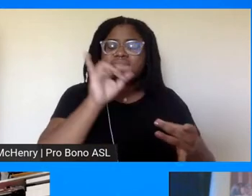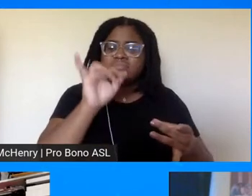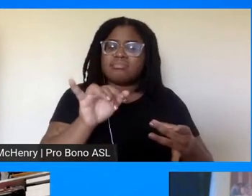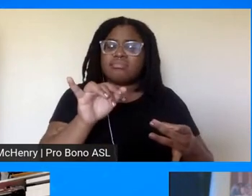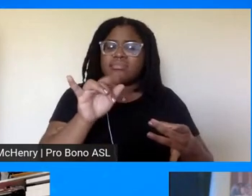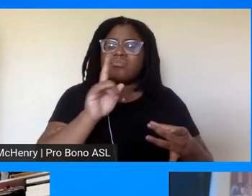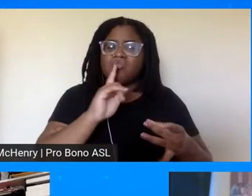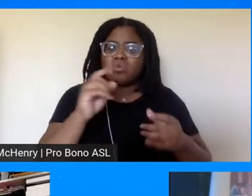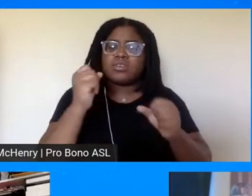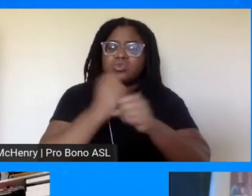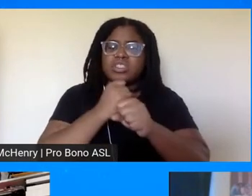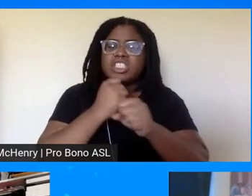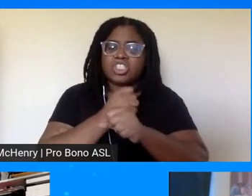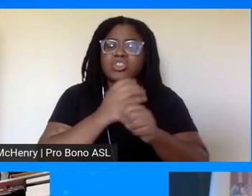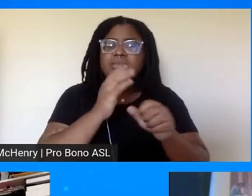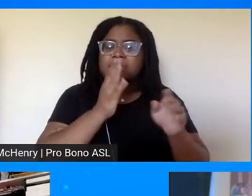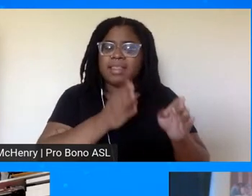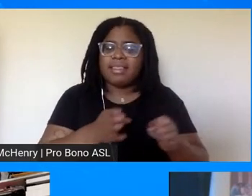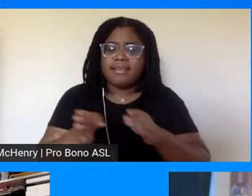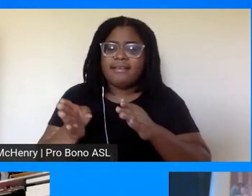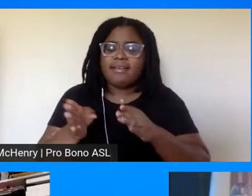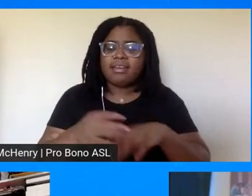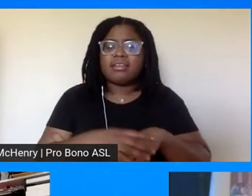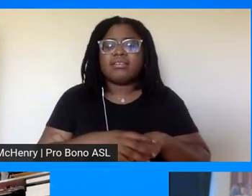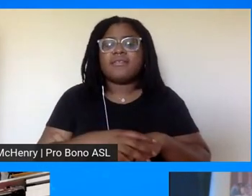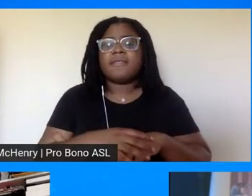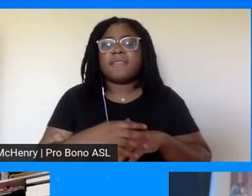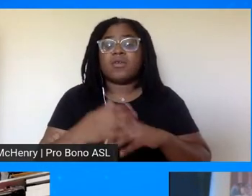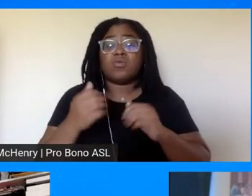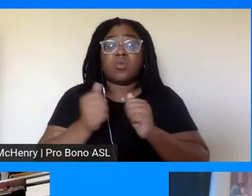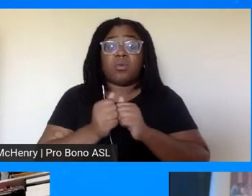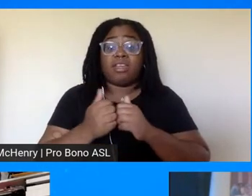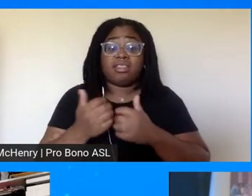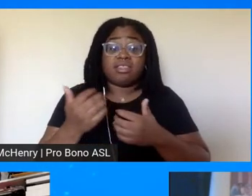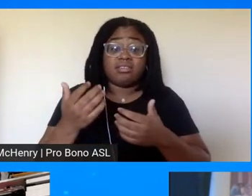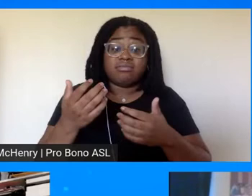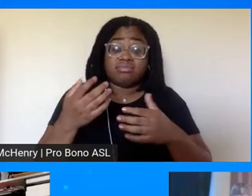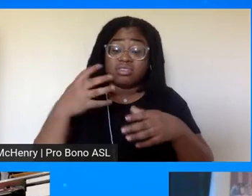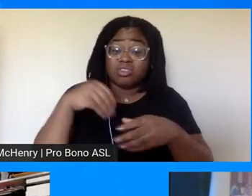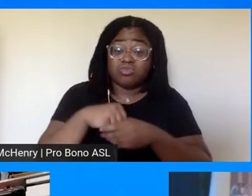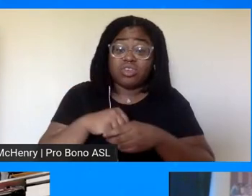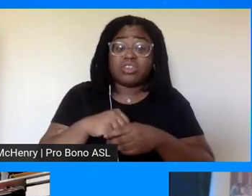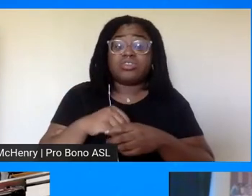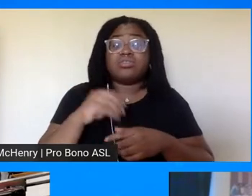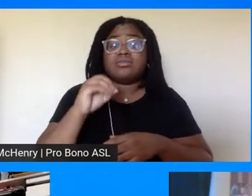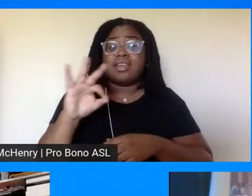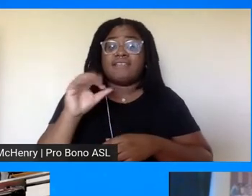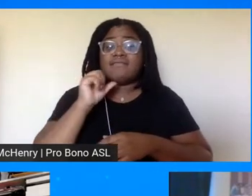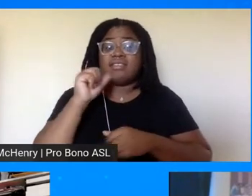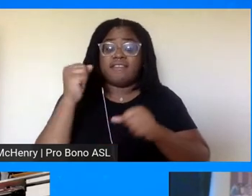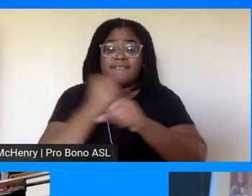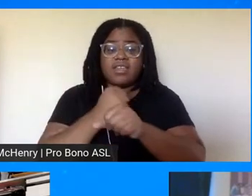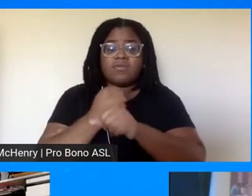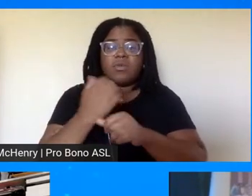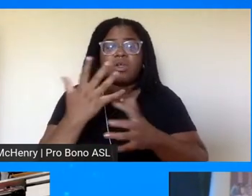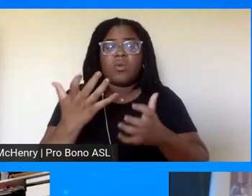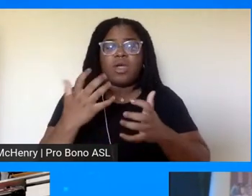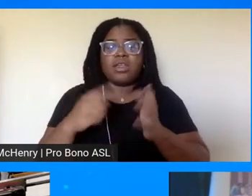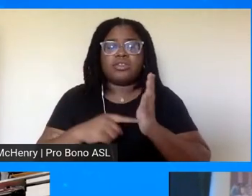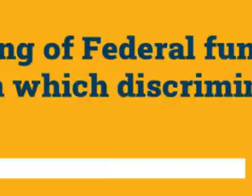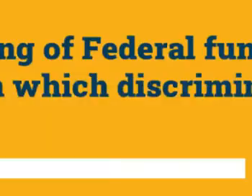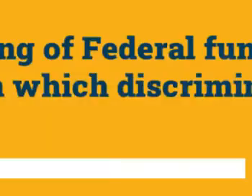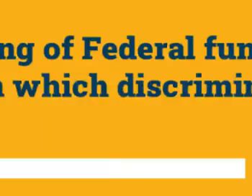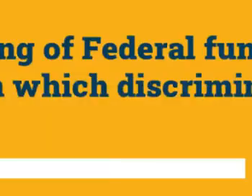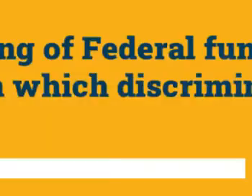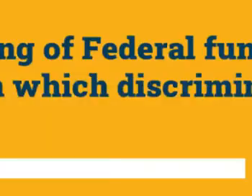very strategic with the integration of the principles and steps of non-violence so we want to bring that second demand up i